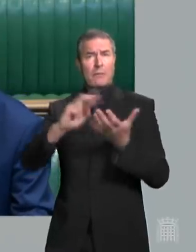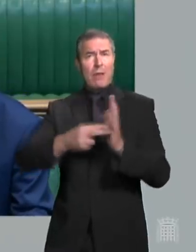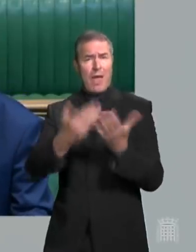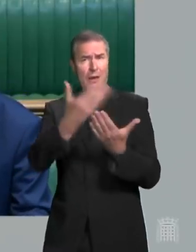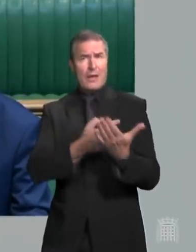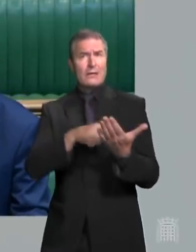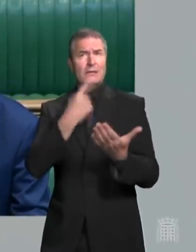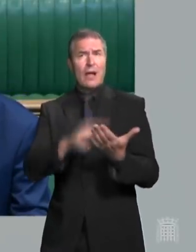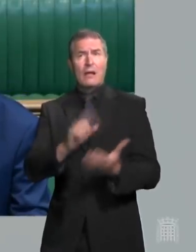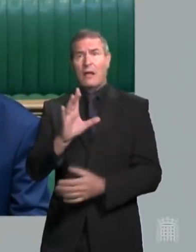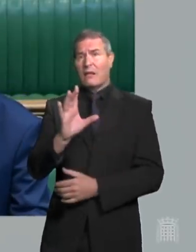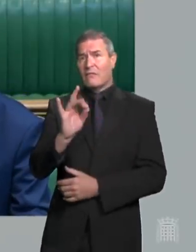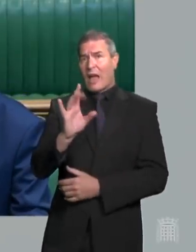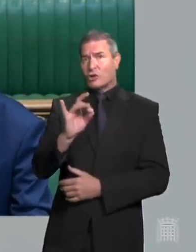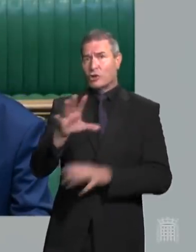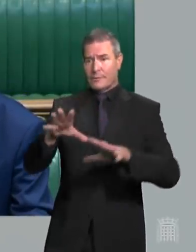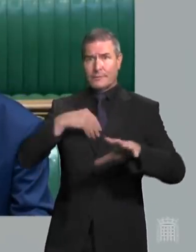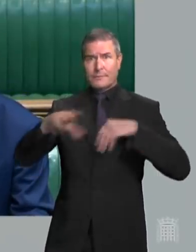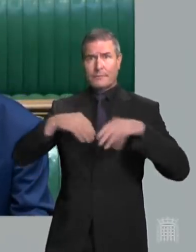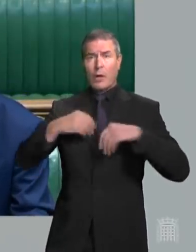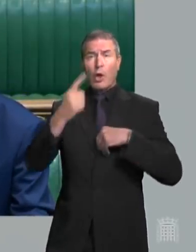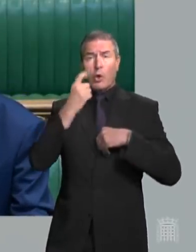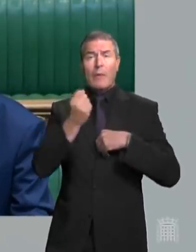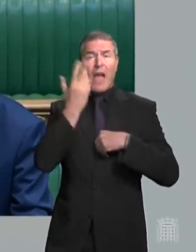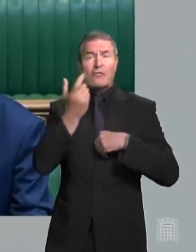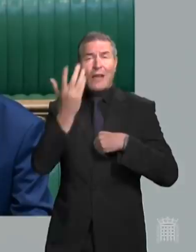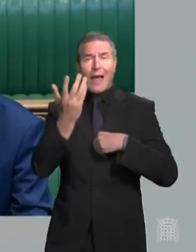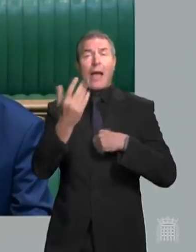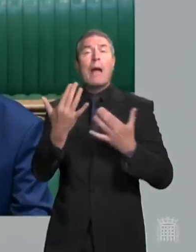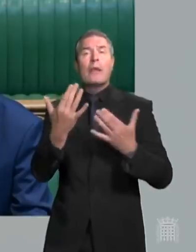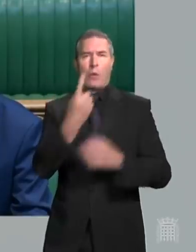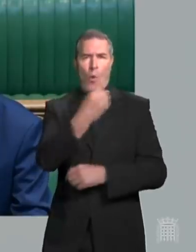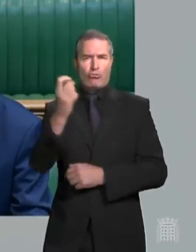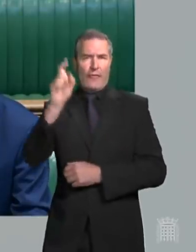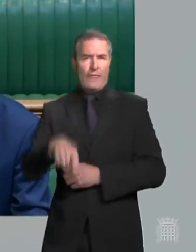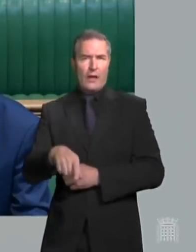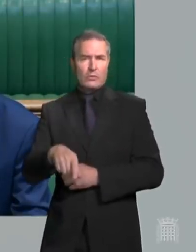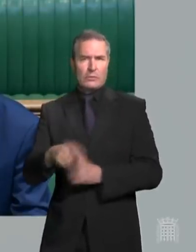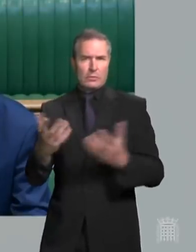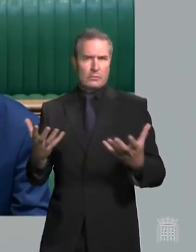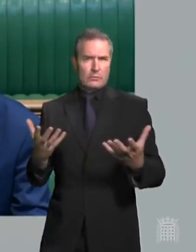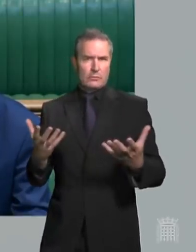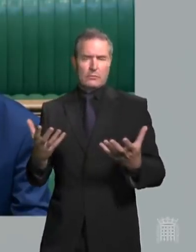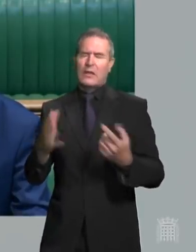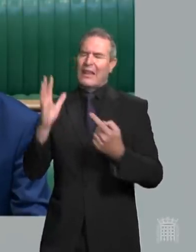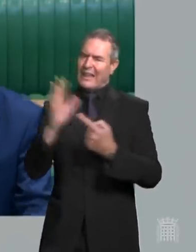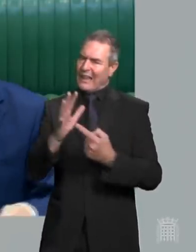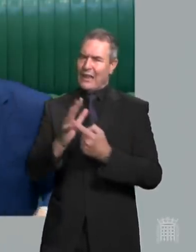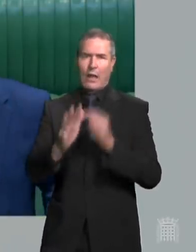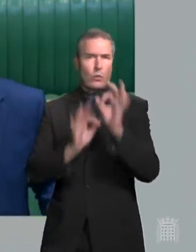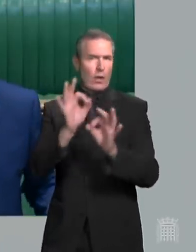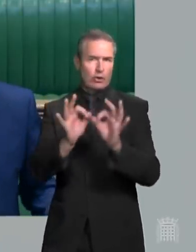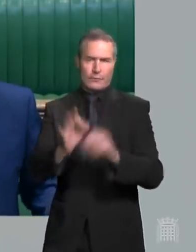infections could go as high as 100,000 a day. Now, a number of key questions fall from that.